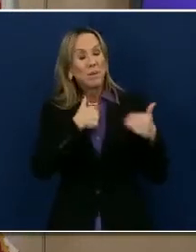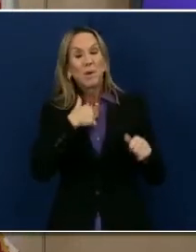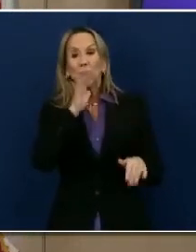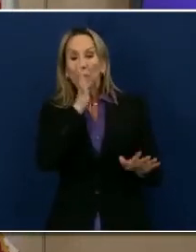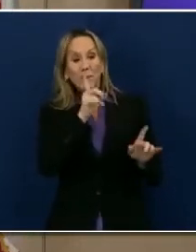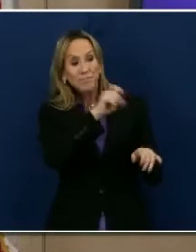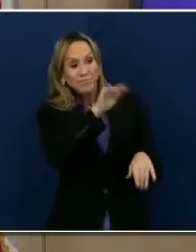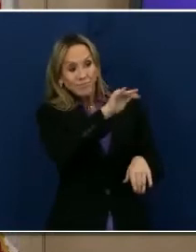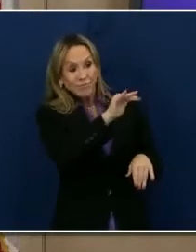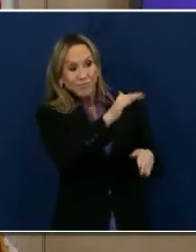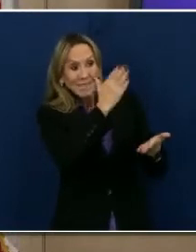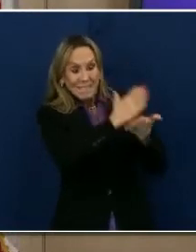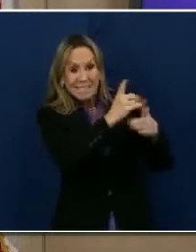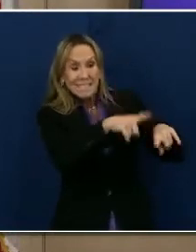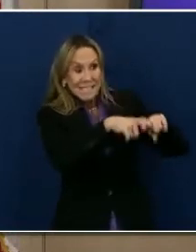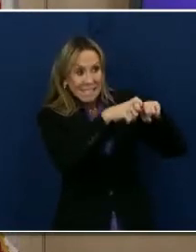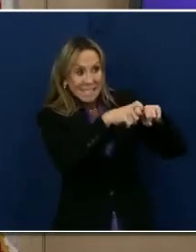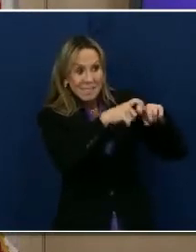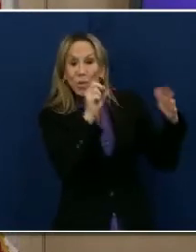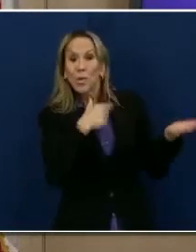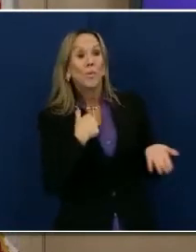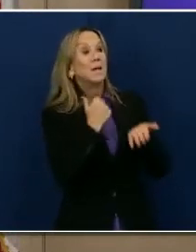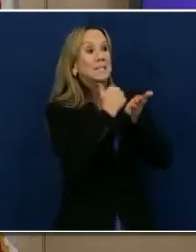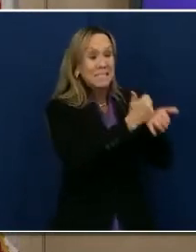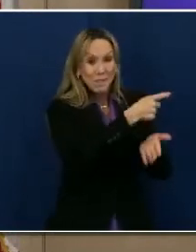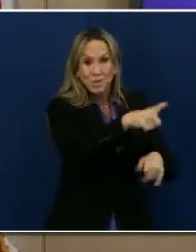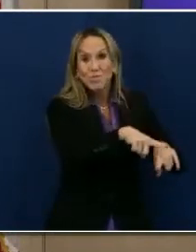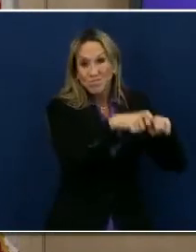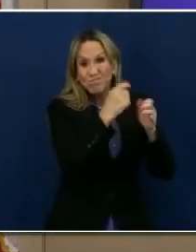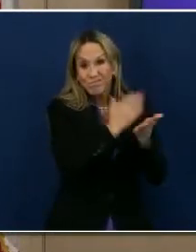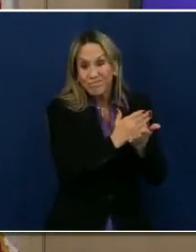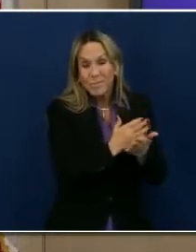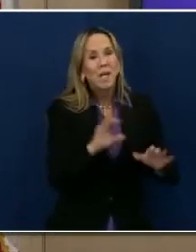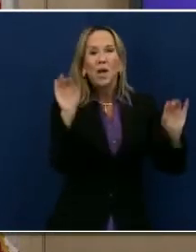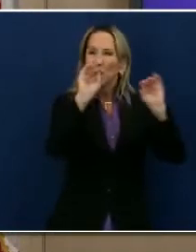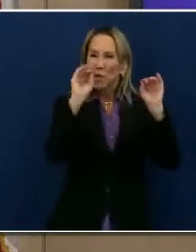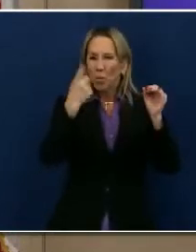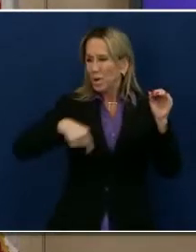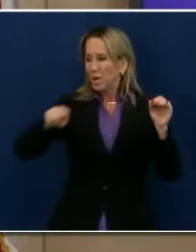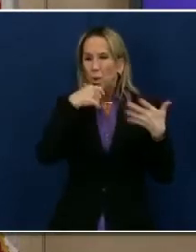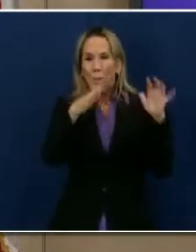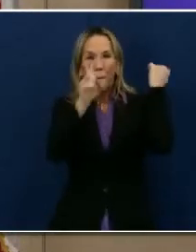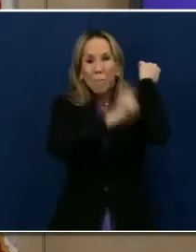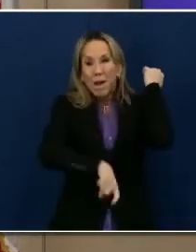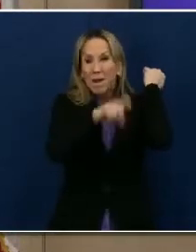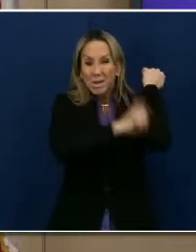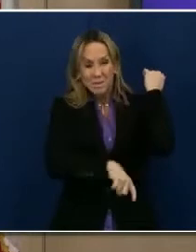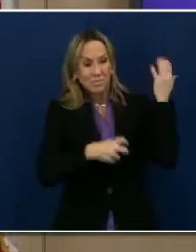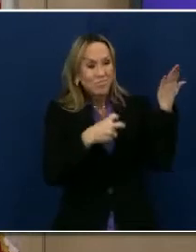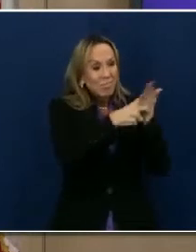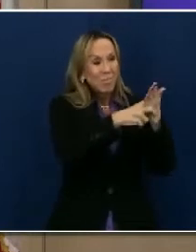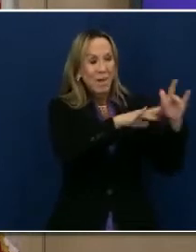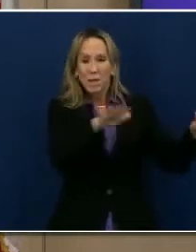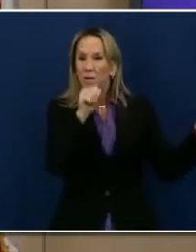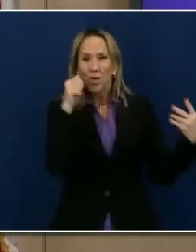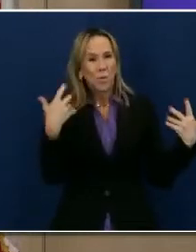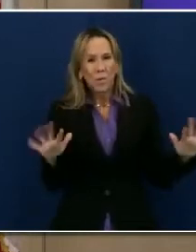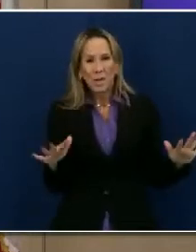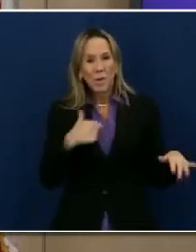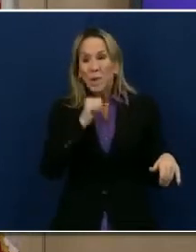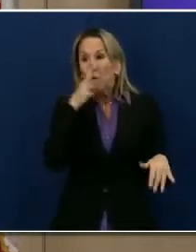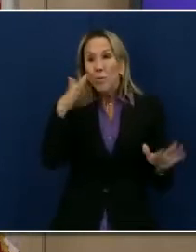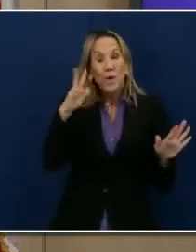potential public health closure notices. No one wants to be punitive. No one wants any business or any entity to be closed at all.